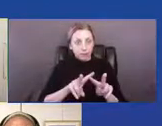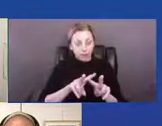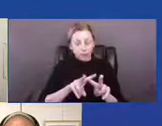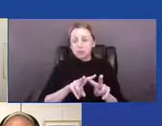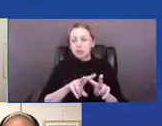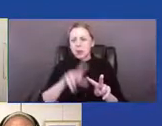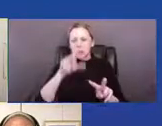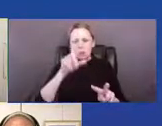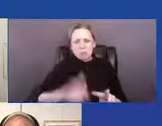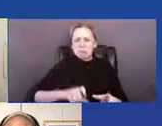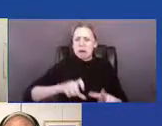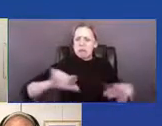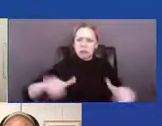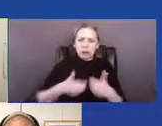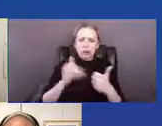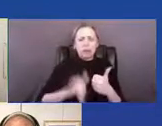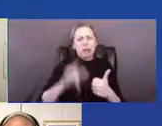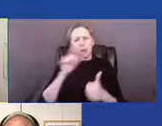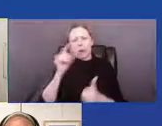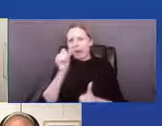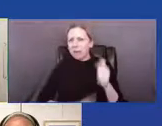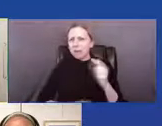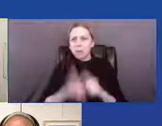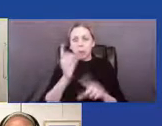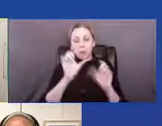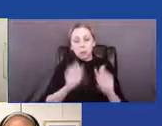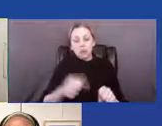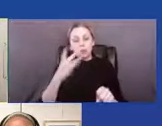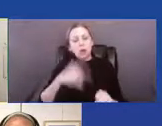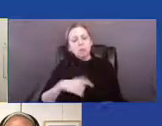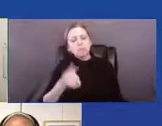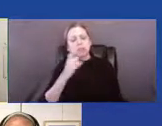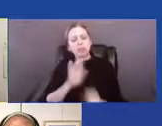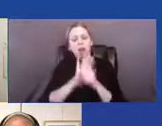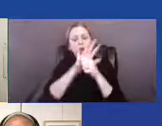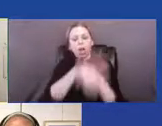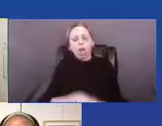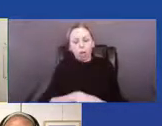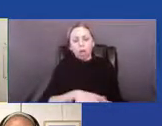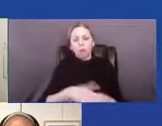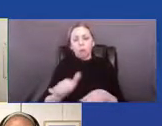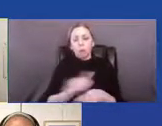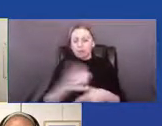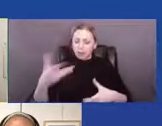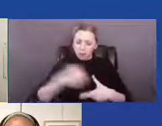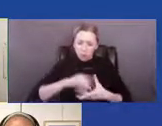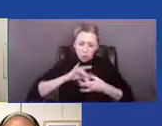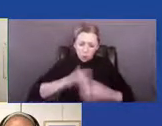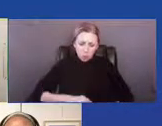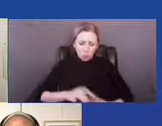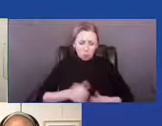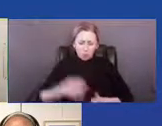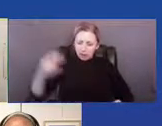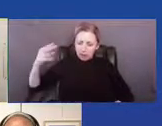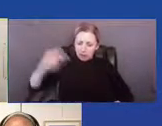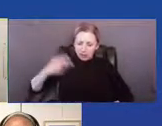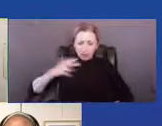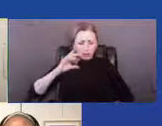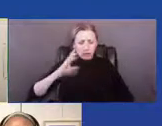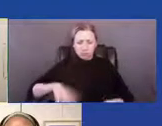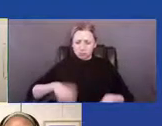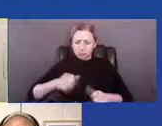every turn, as we understand ableist practices are deeply rooted in eugenics, colonialism, and capitalism.